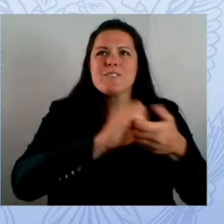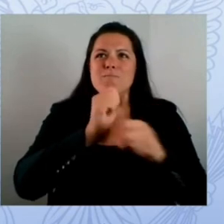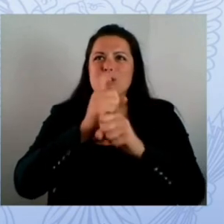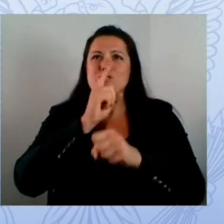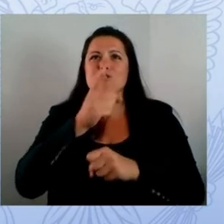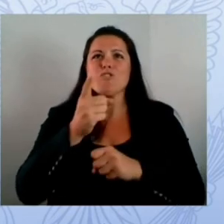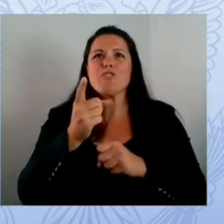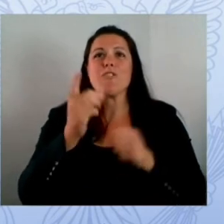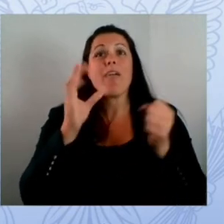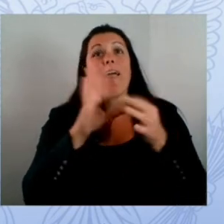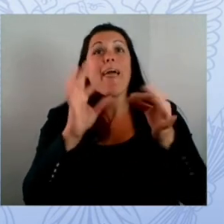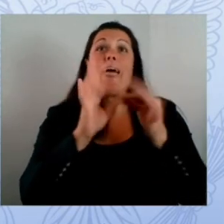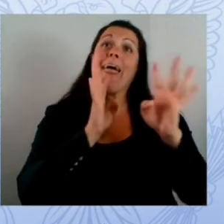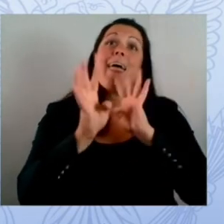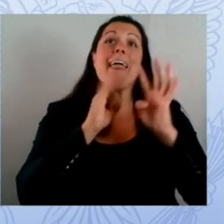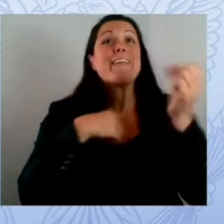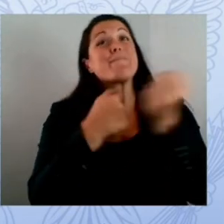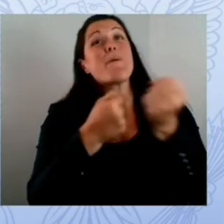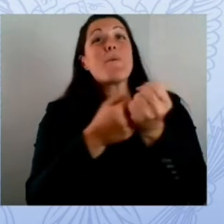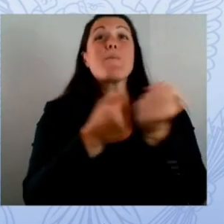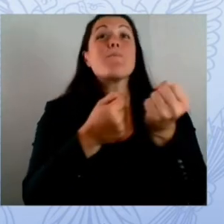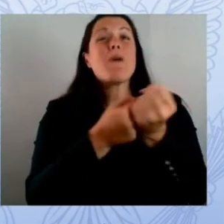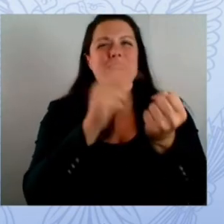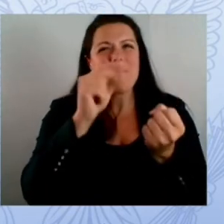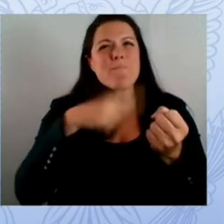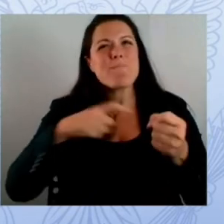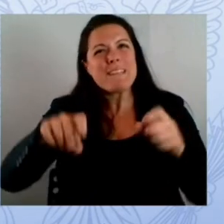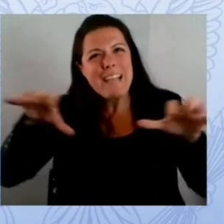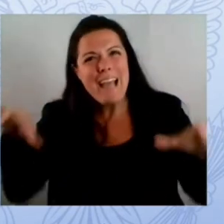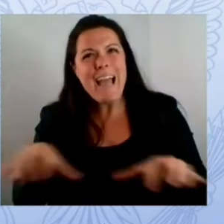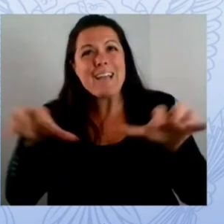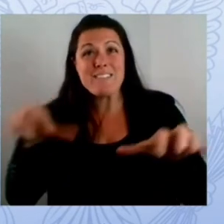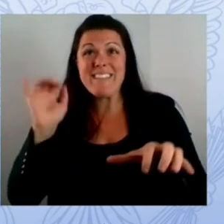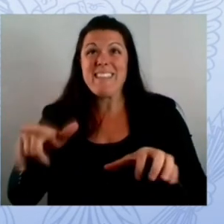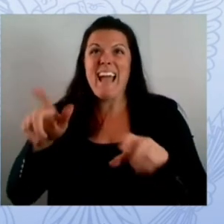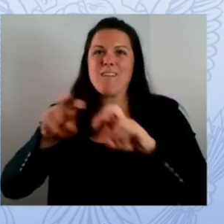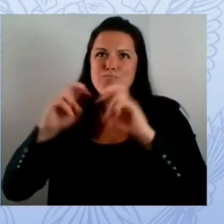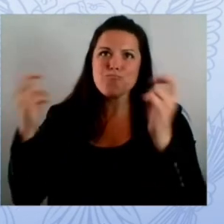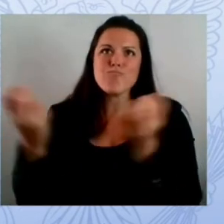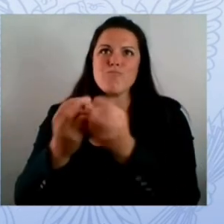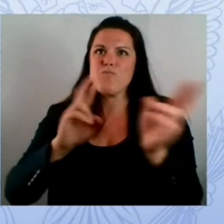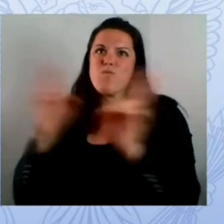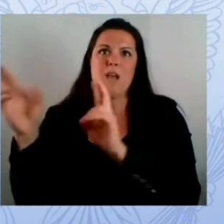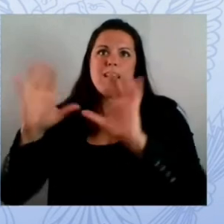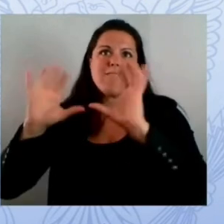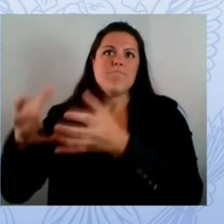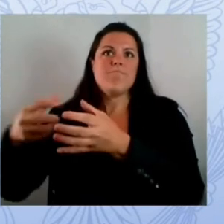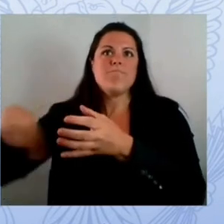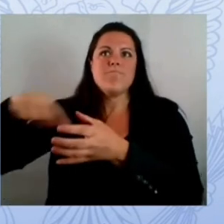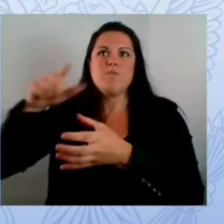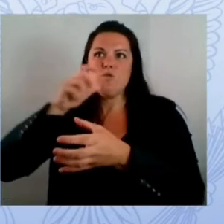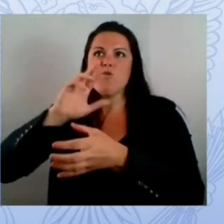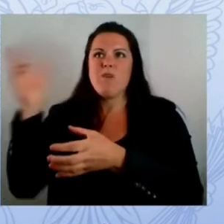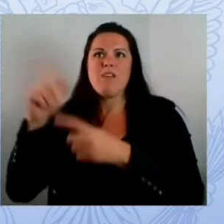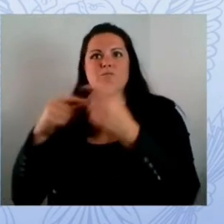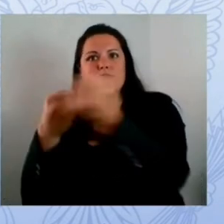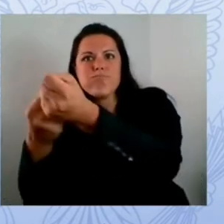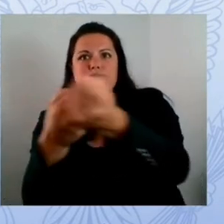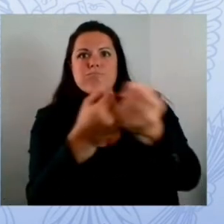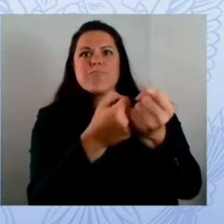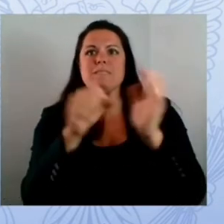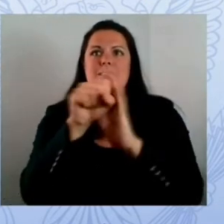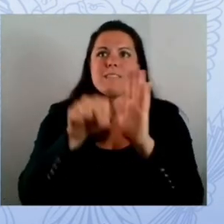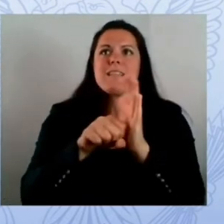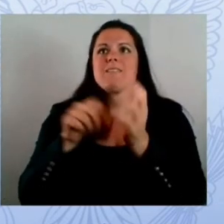state local tribal and territorial governments so that we can all work together in the kindergarten model of teamwork we'll make the dream work